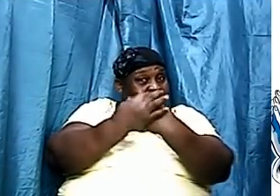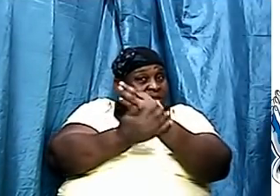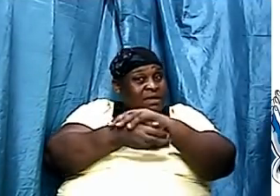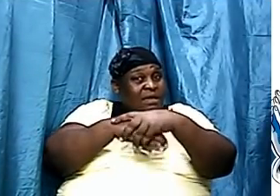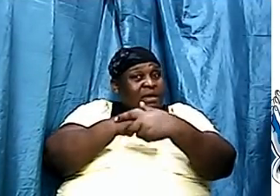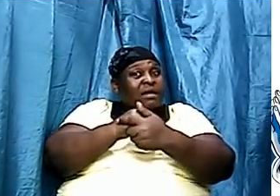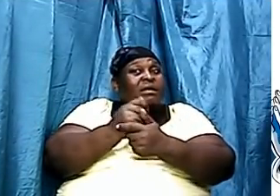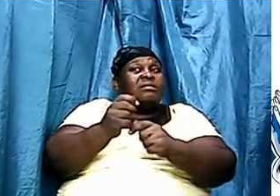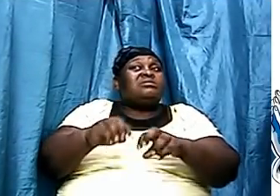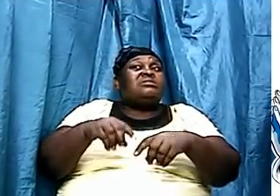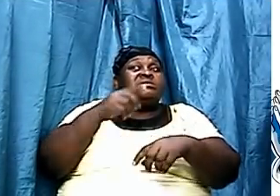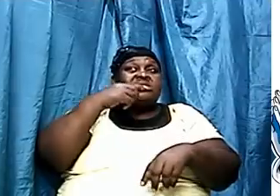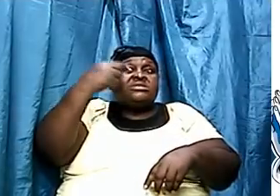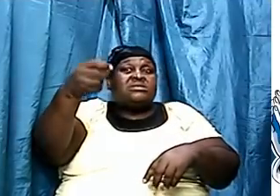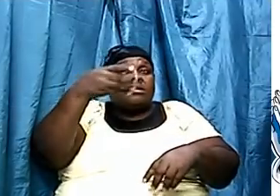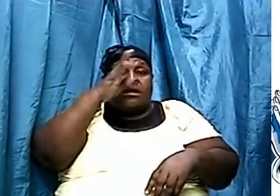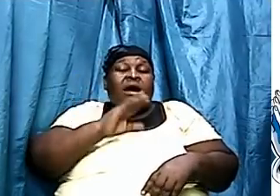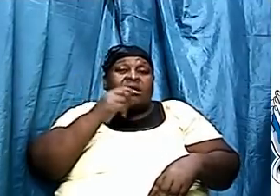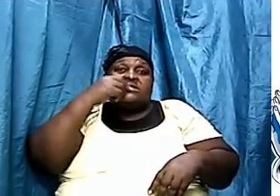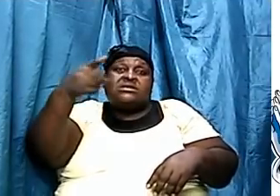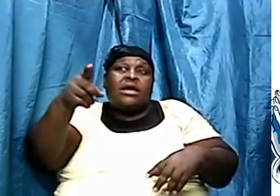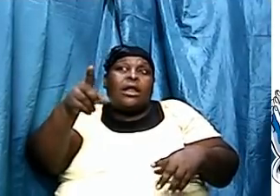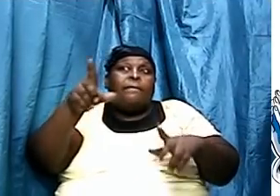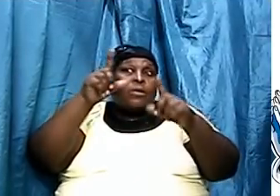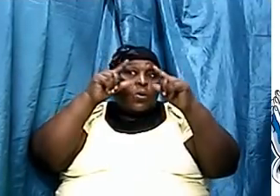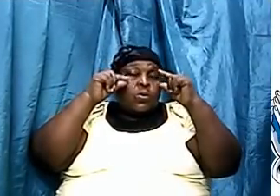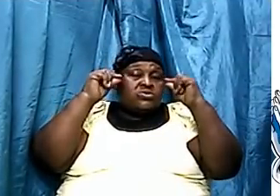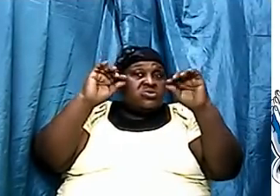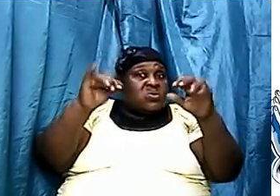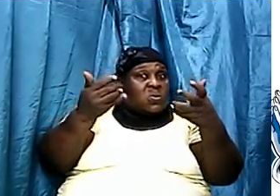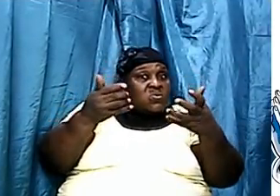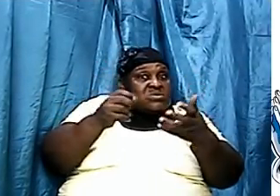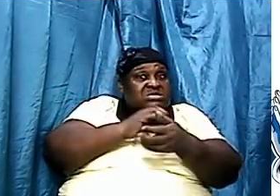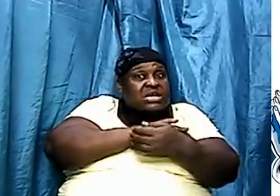the health things. How he must deal with health from way in the book of Leviticus.